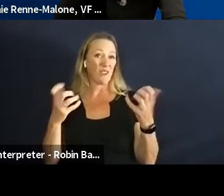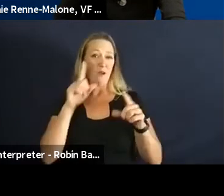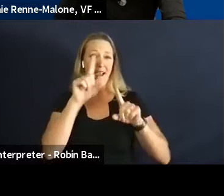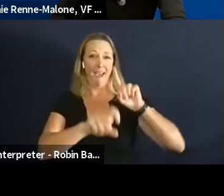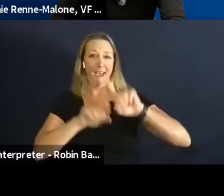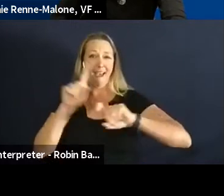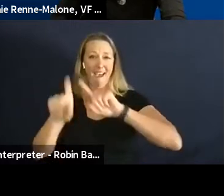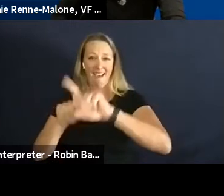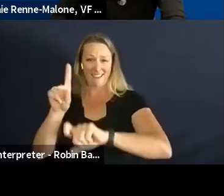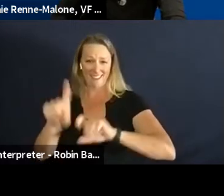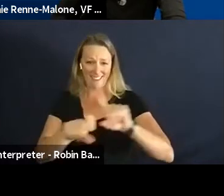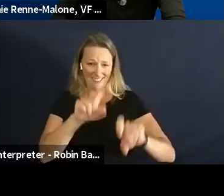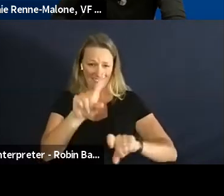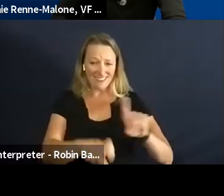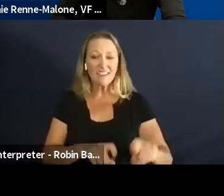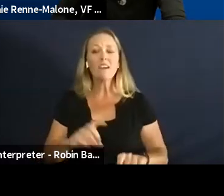panelists.